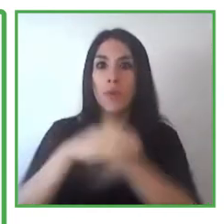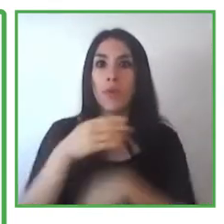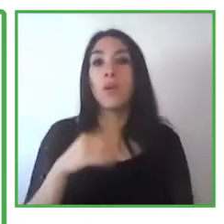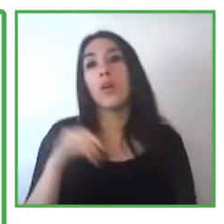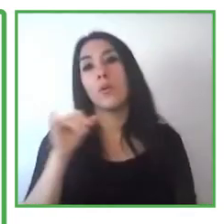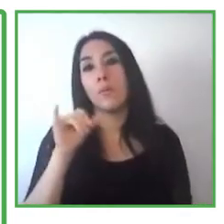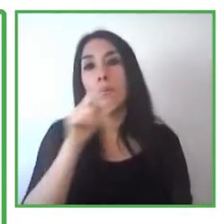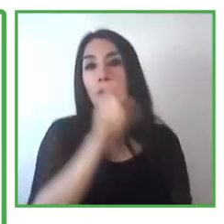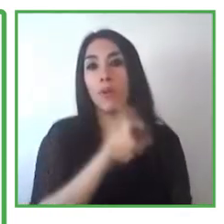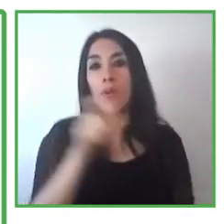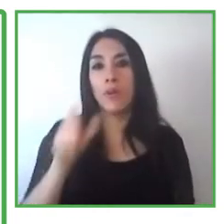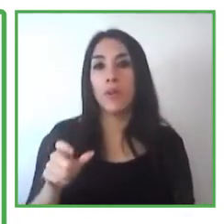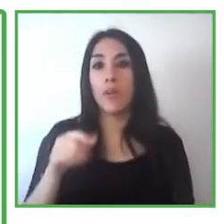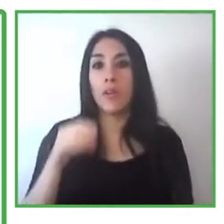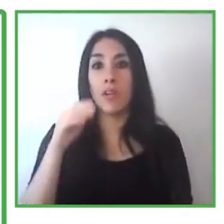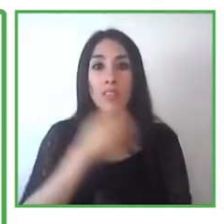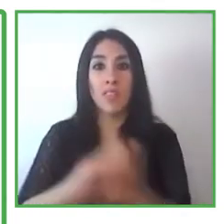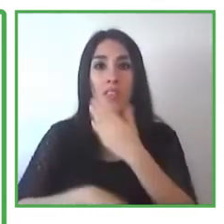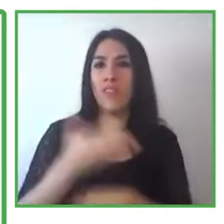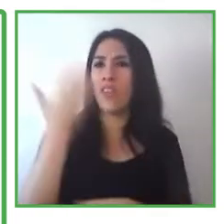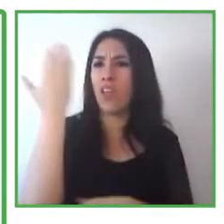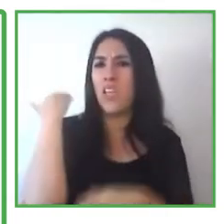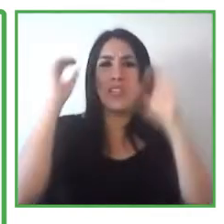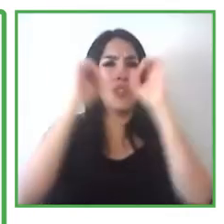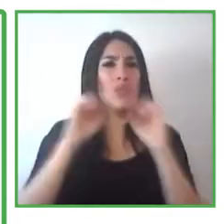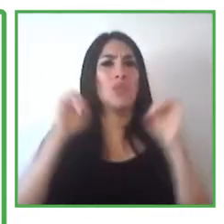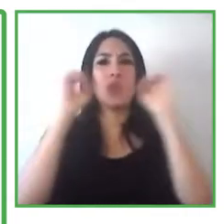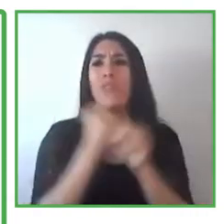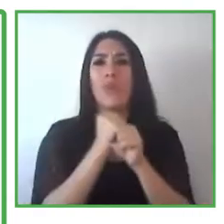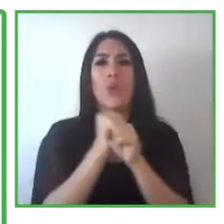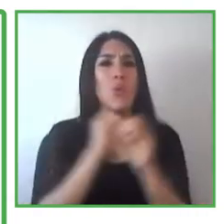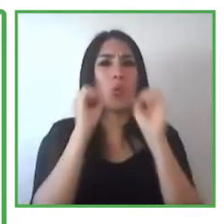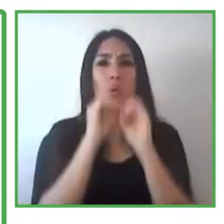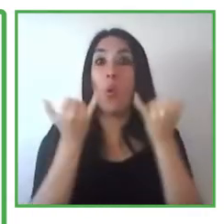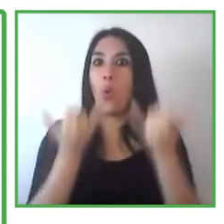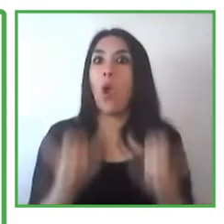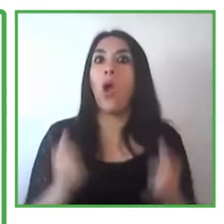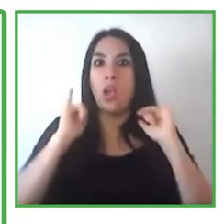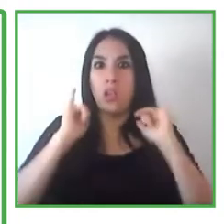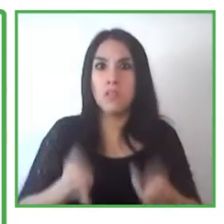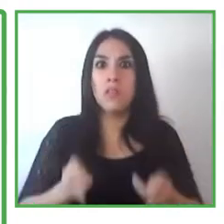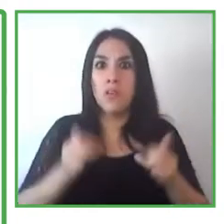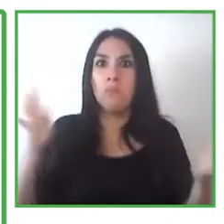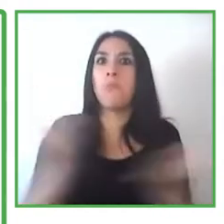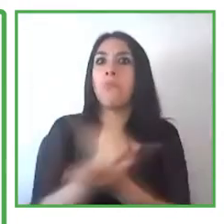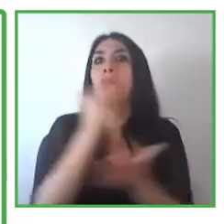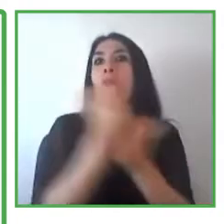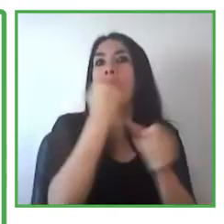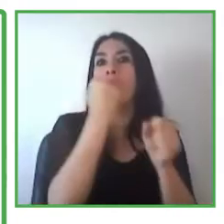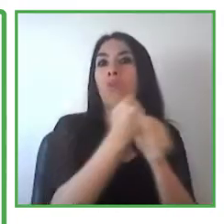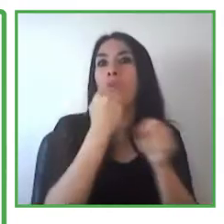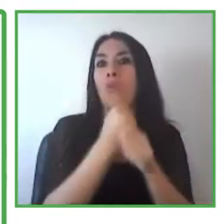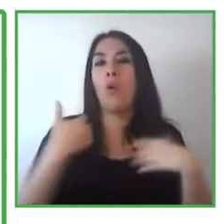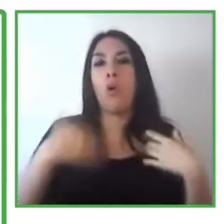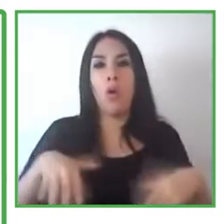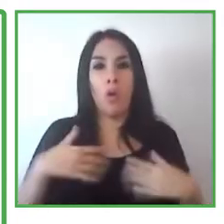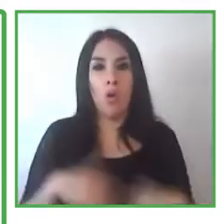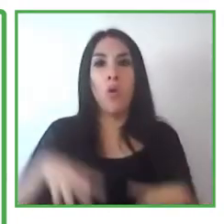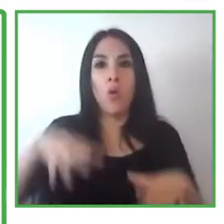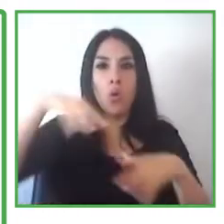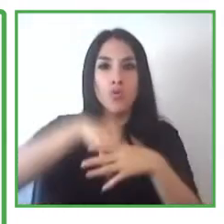aigning for. And the people with disabilities, our main interested party can